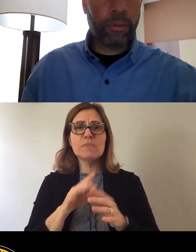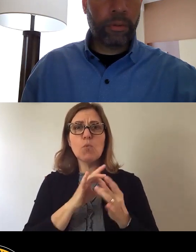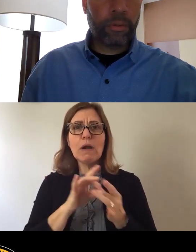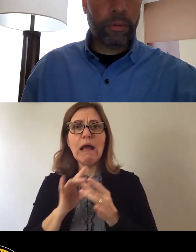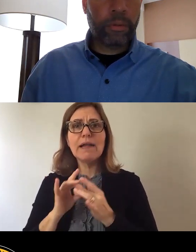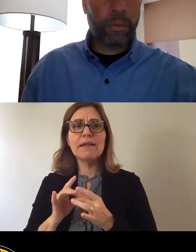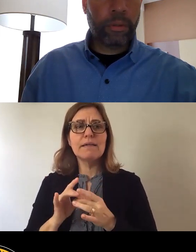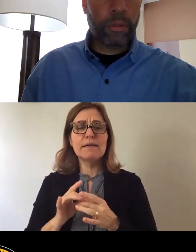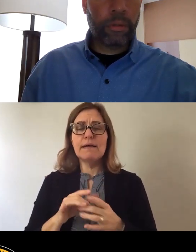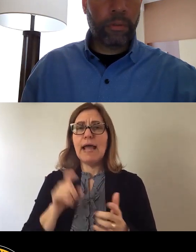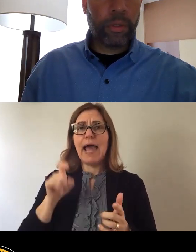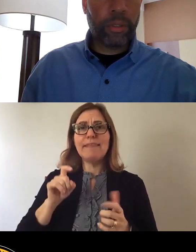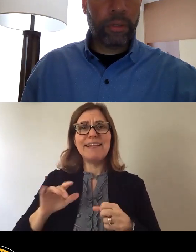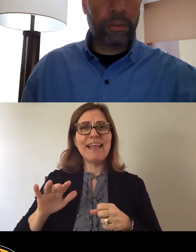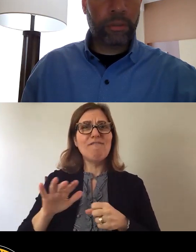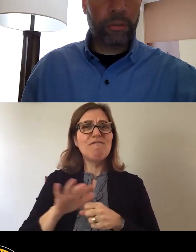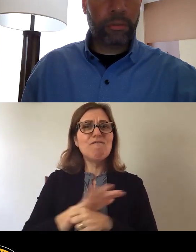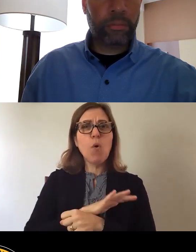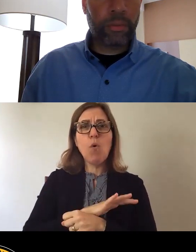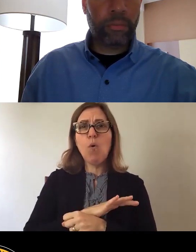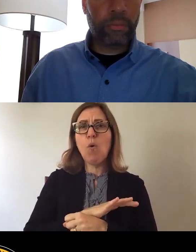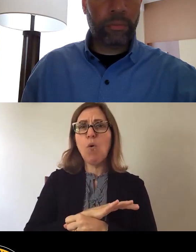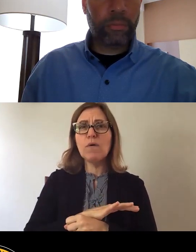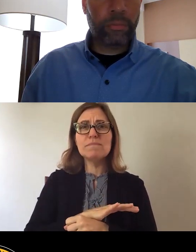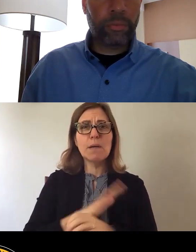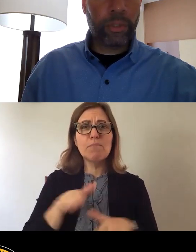capacities that we have as a community.